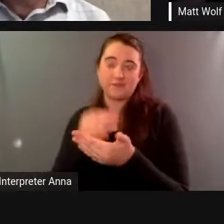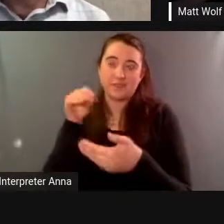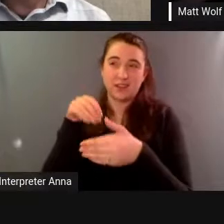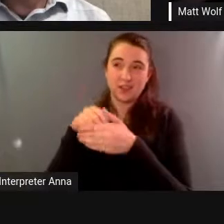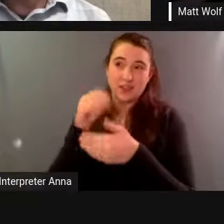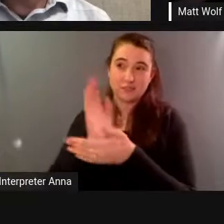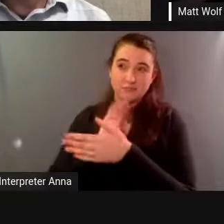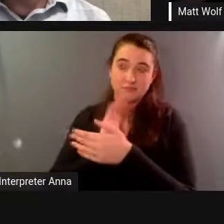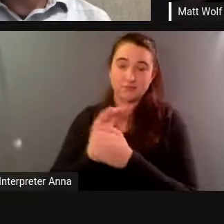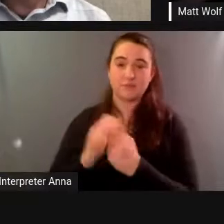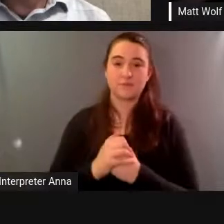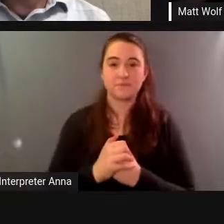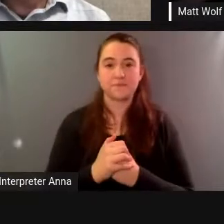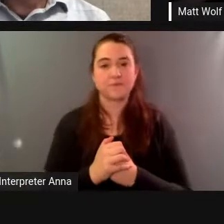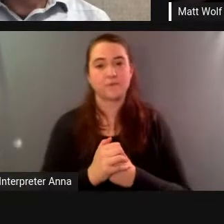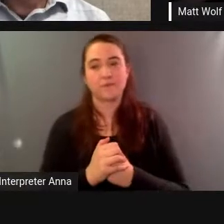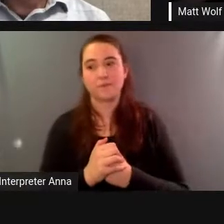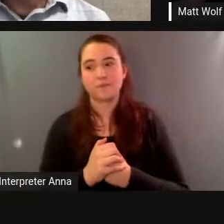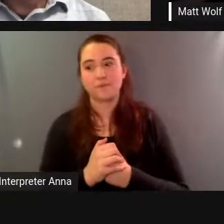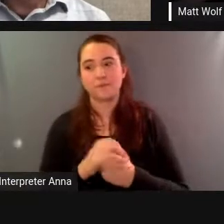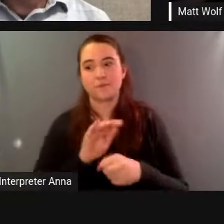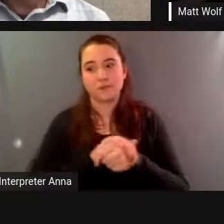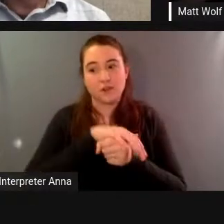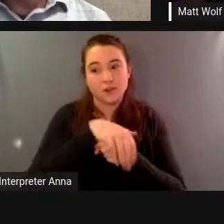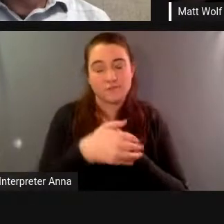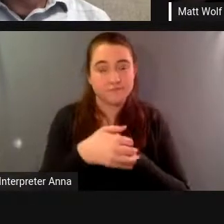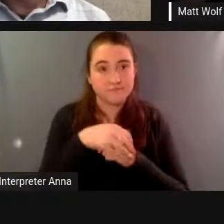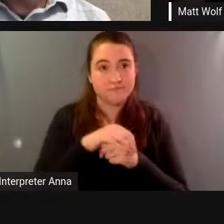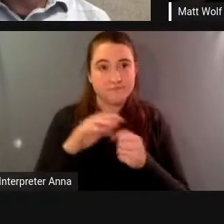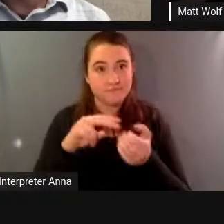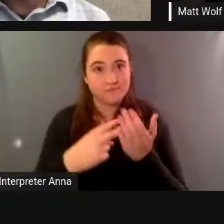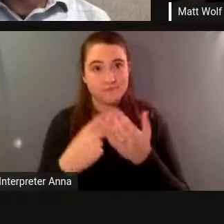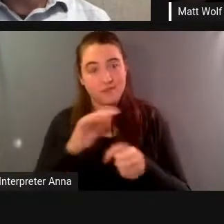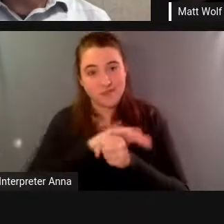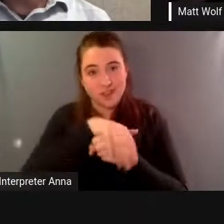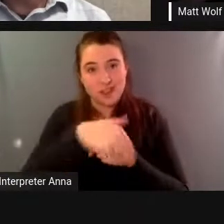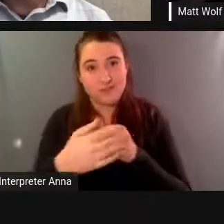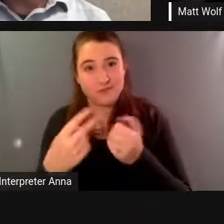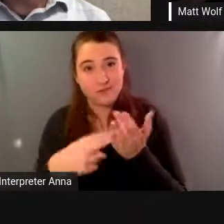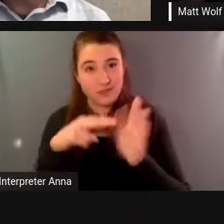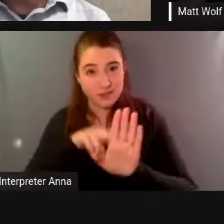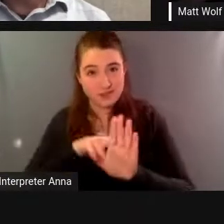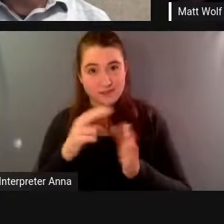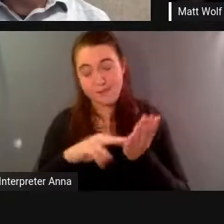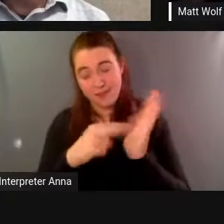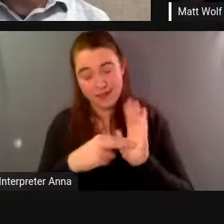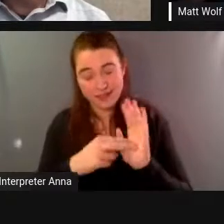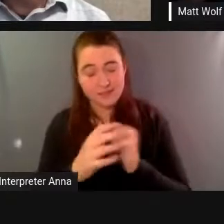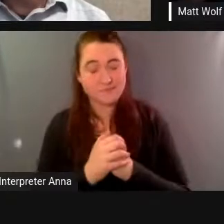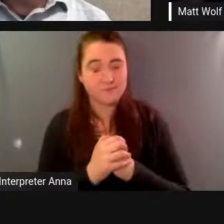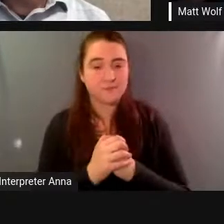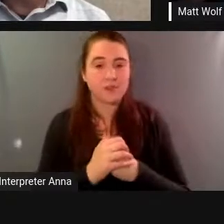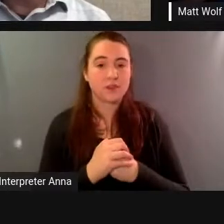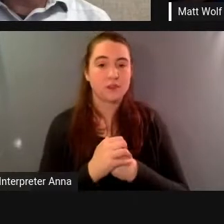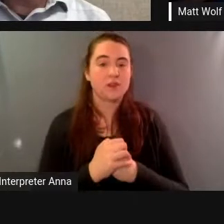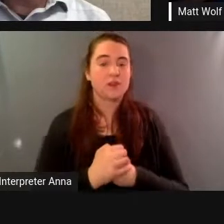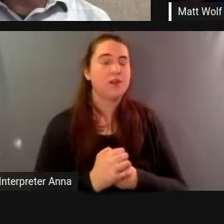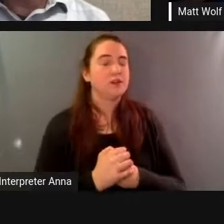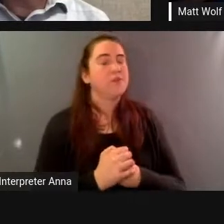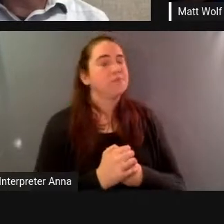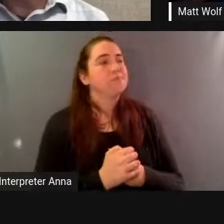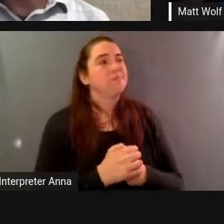sure i have a different take on it because uh i knew it you know for decades he was a director of our institute of